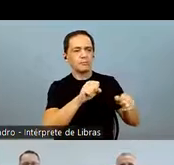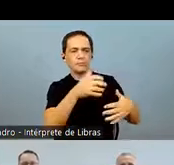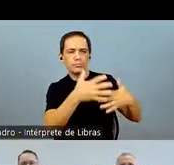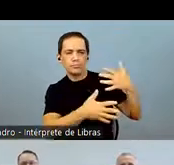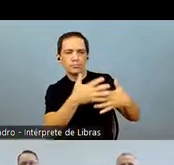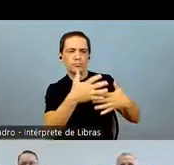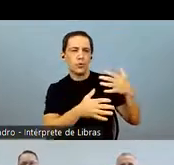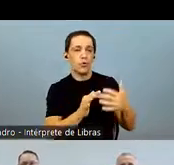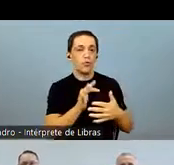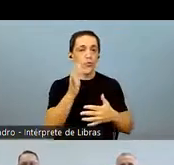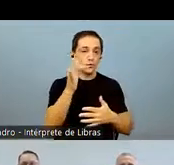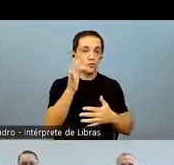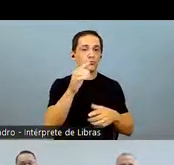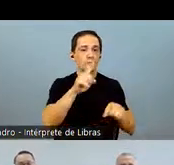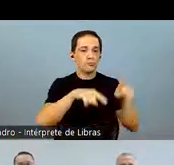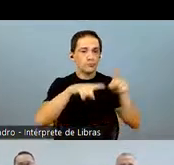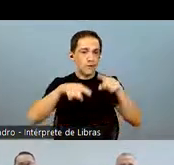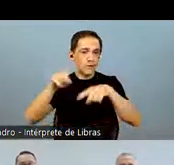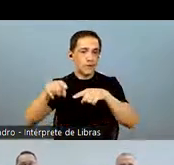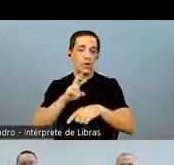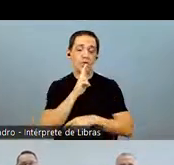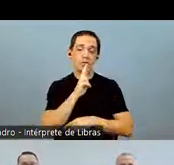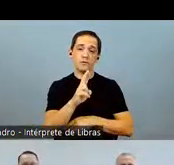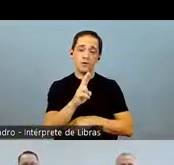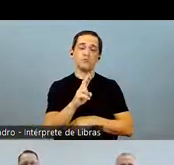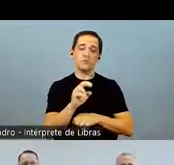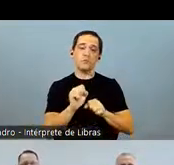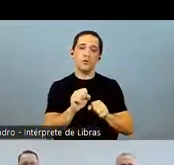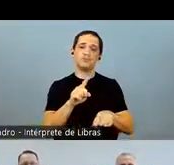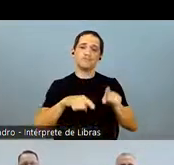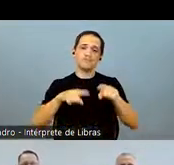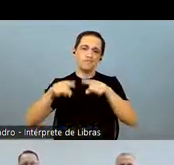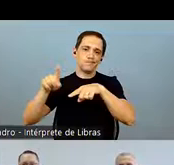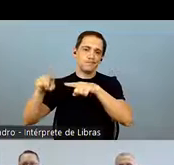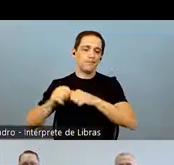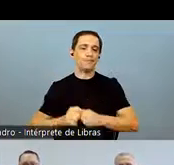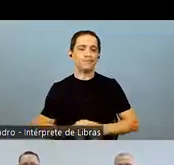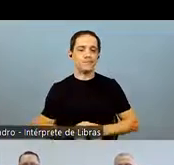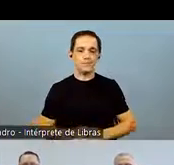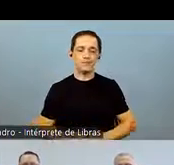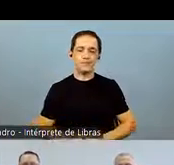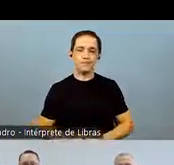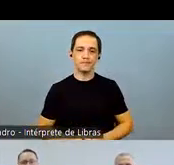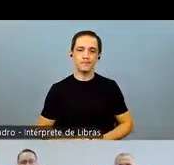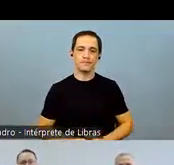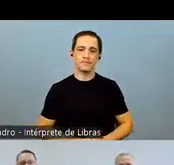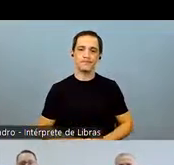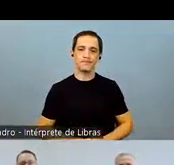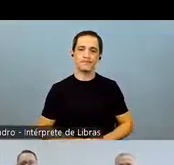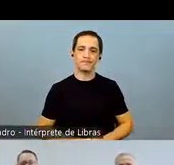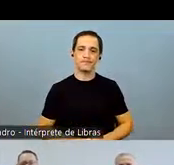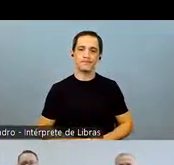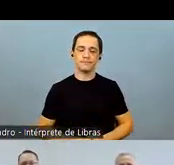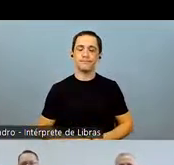operating factors may affect SLC's future performance, leading to results that materially differ